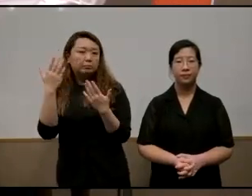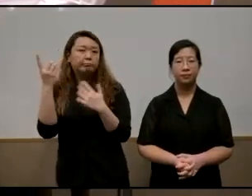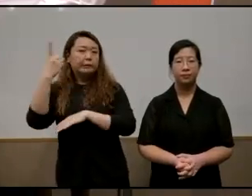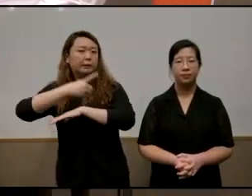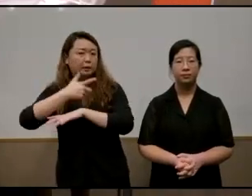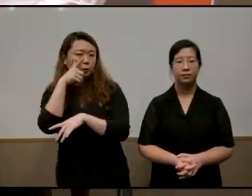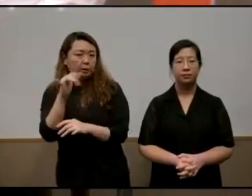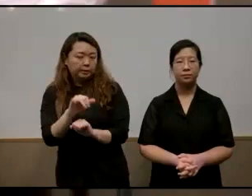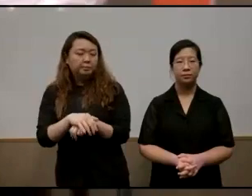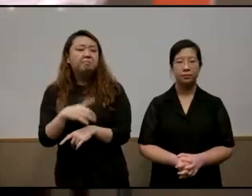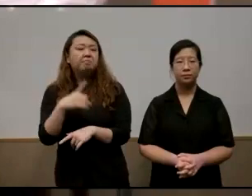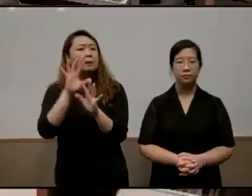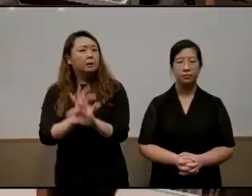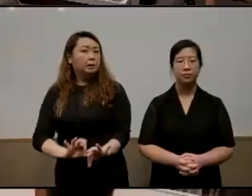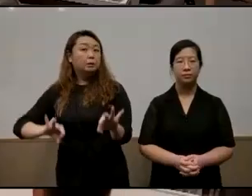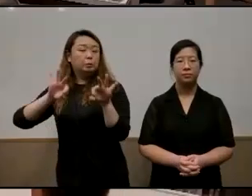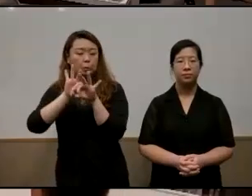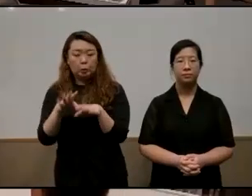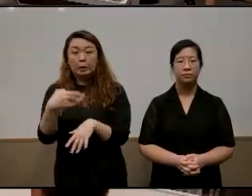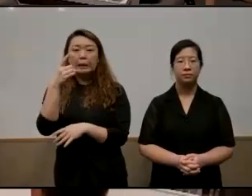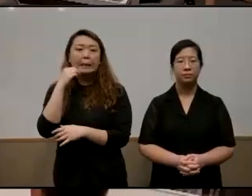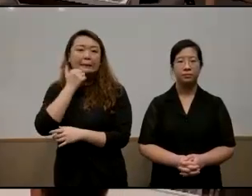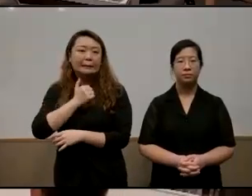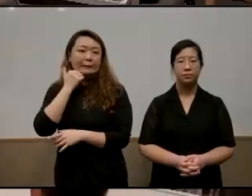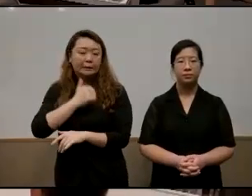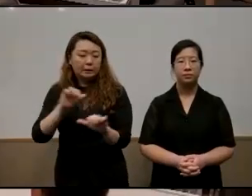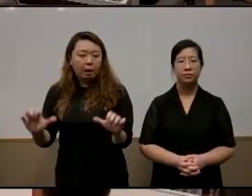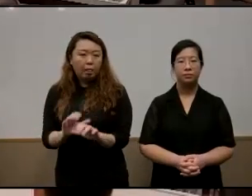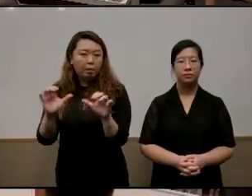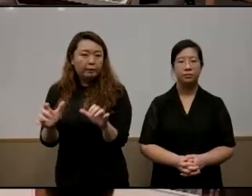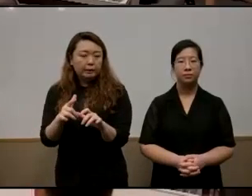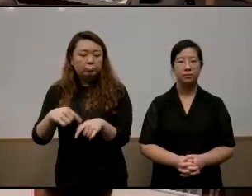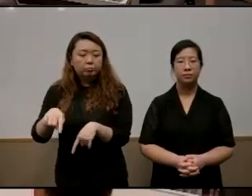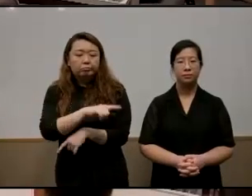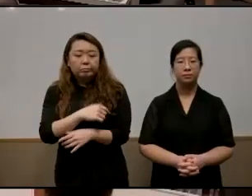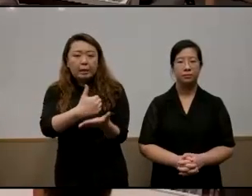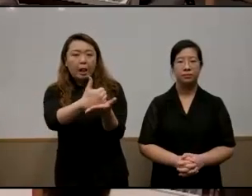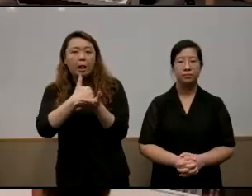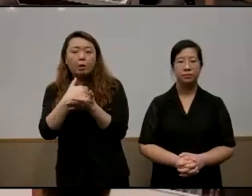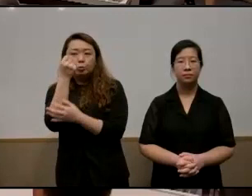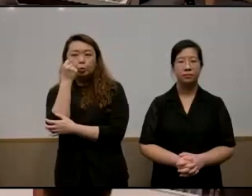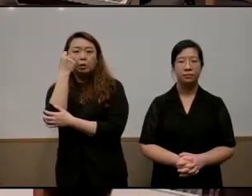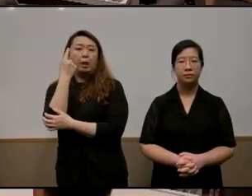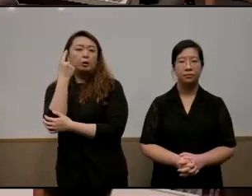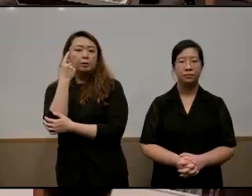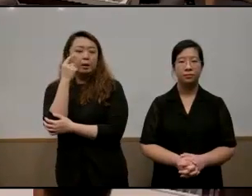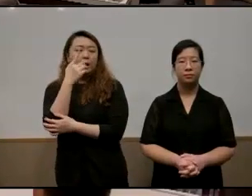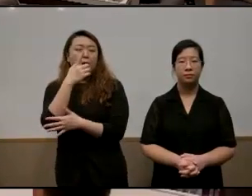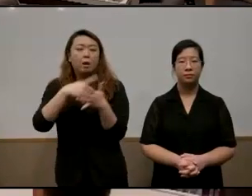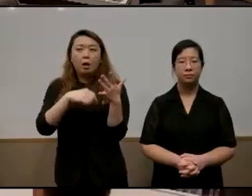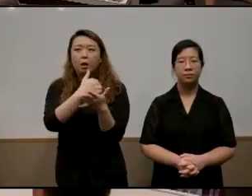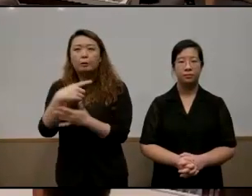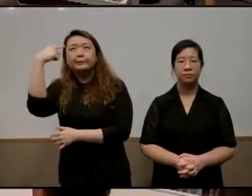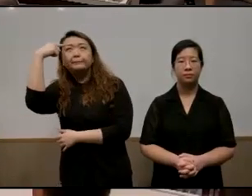highlight the importance of the everydayness of their lives and helping us to understand um in terms of helping us in our thinking about